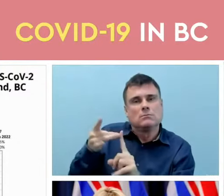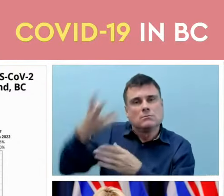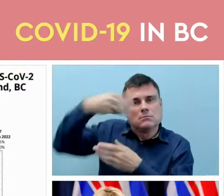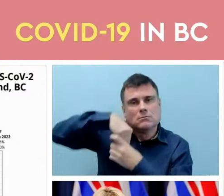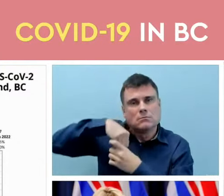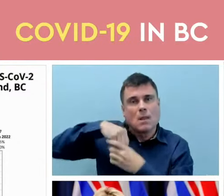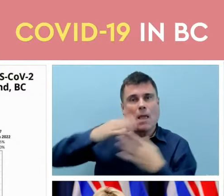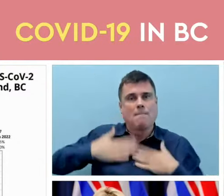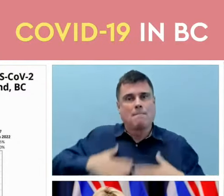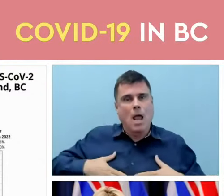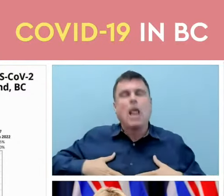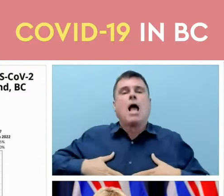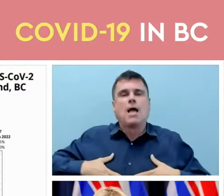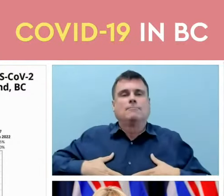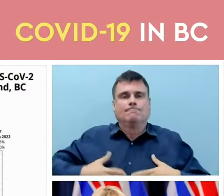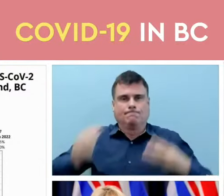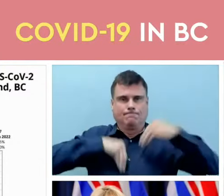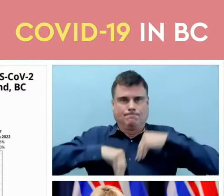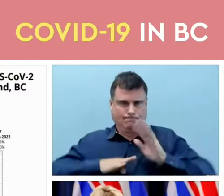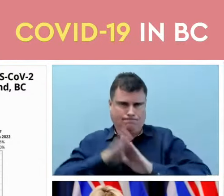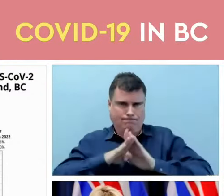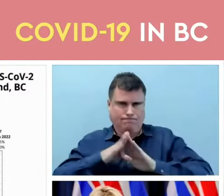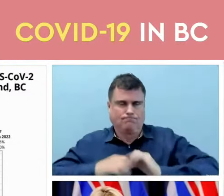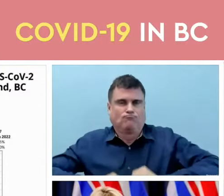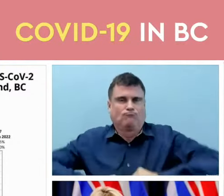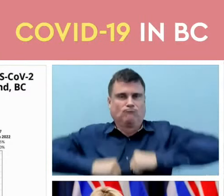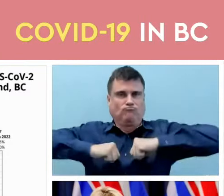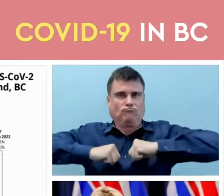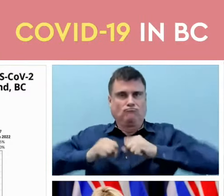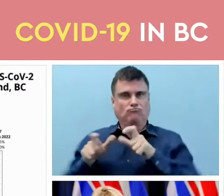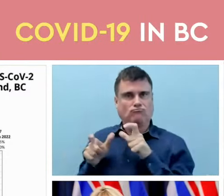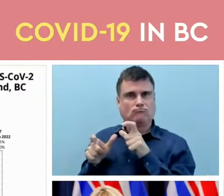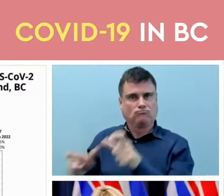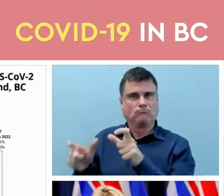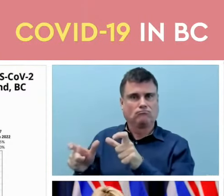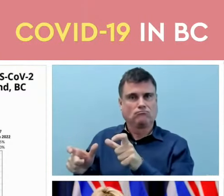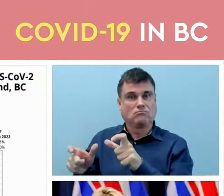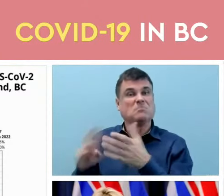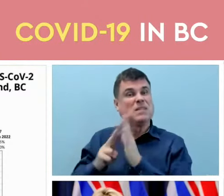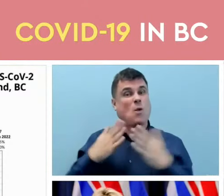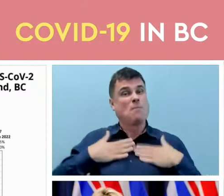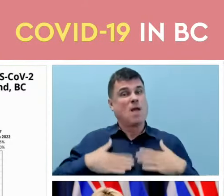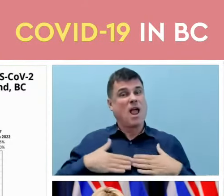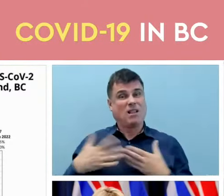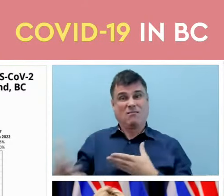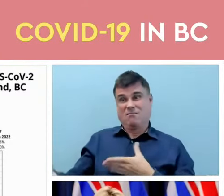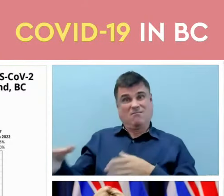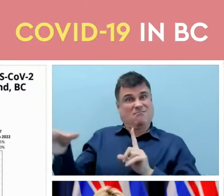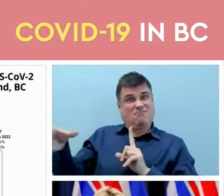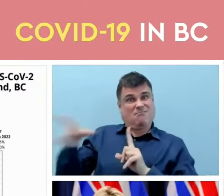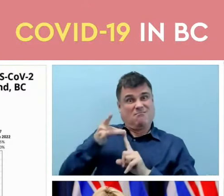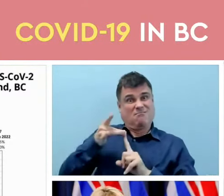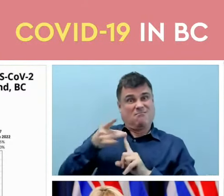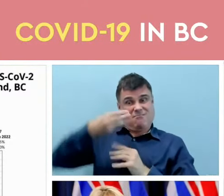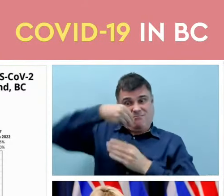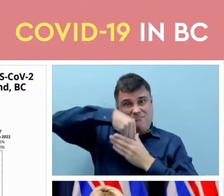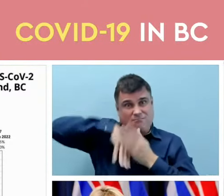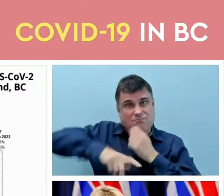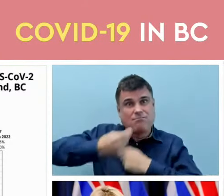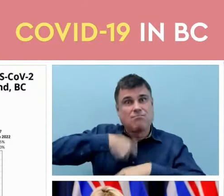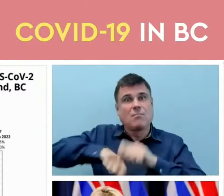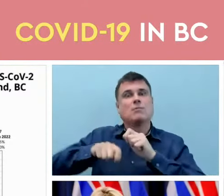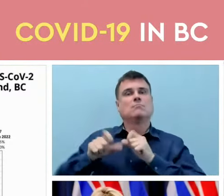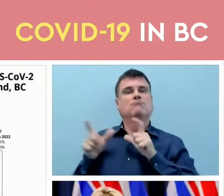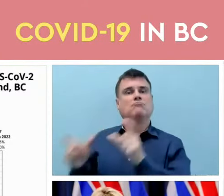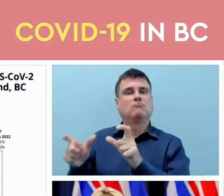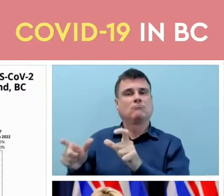specific part of the virus. So it means you have been infected with the virus. Not everybody who's infected gets sick with it but you